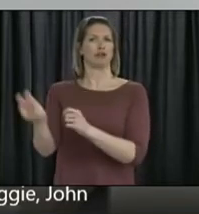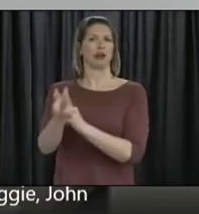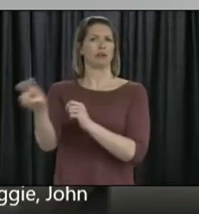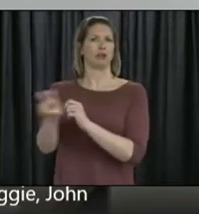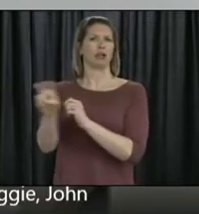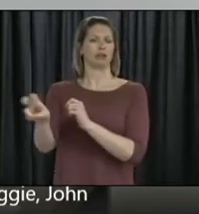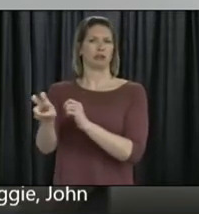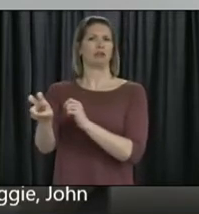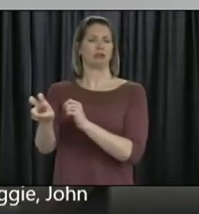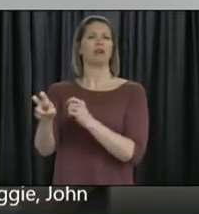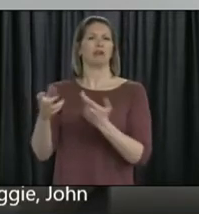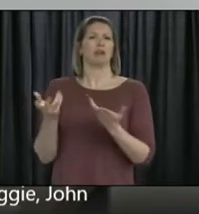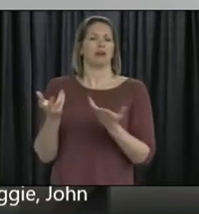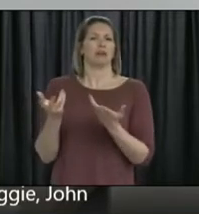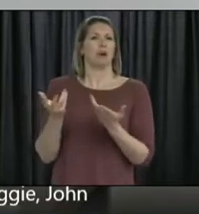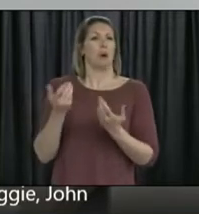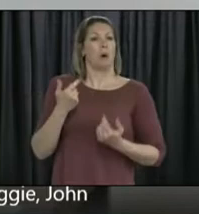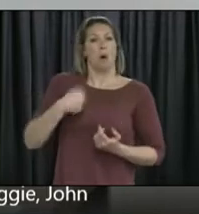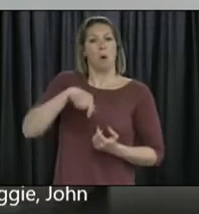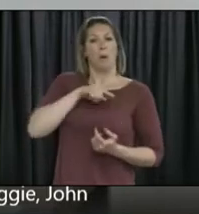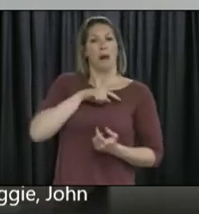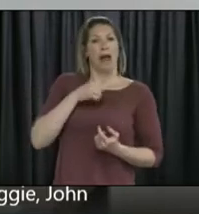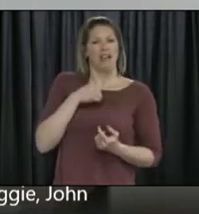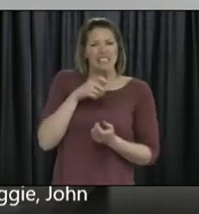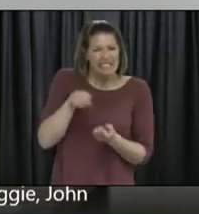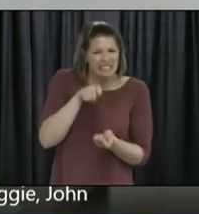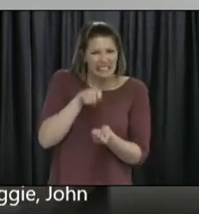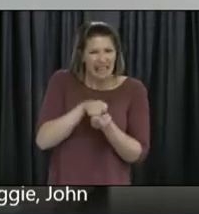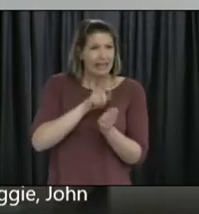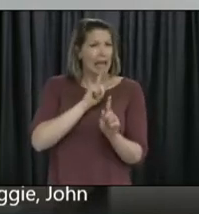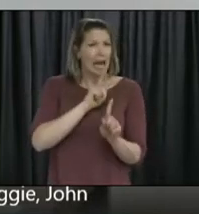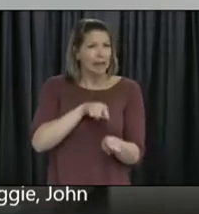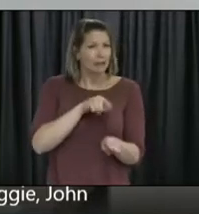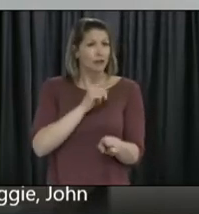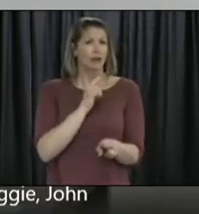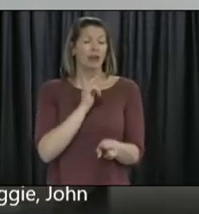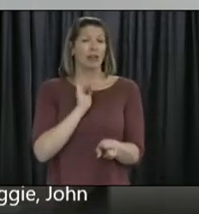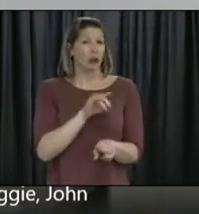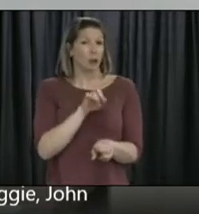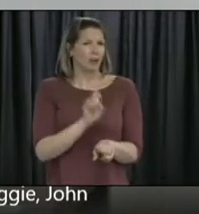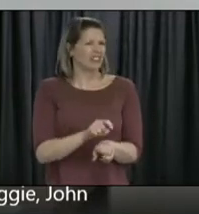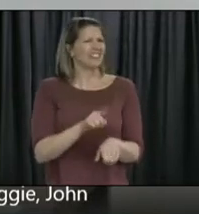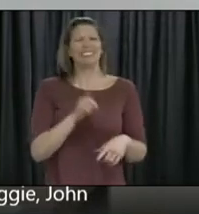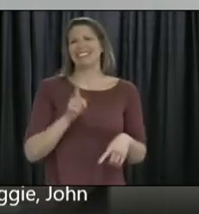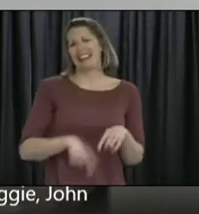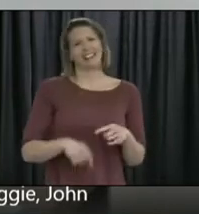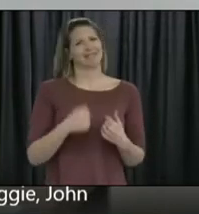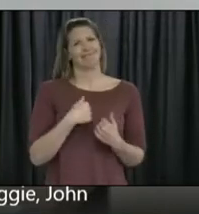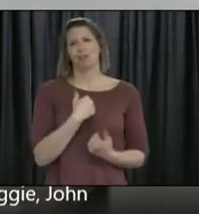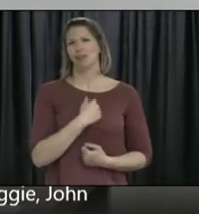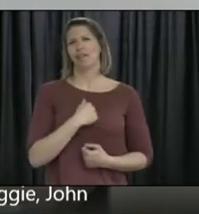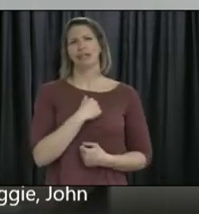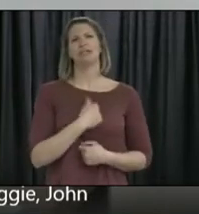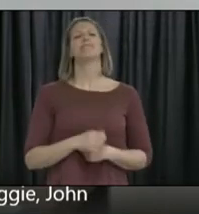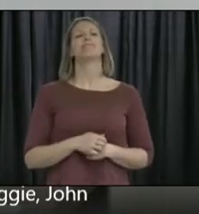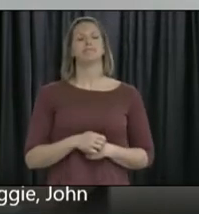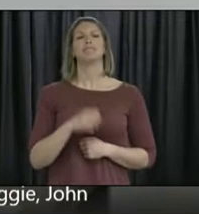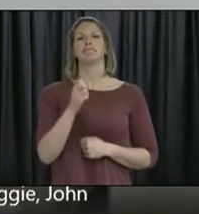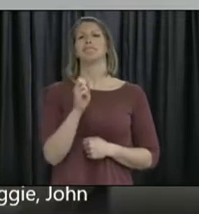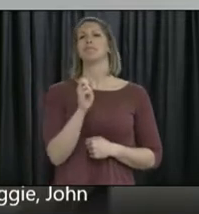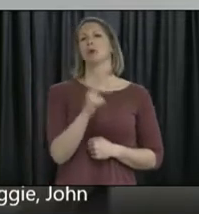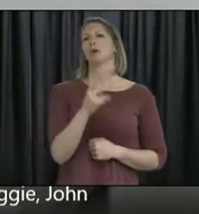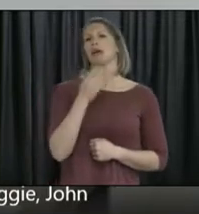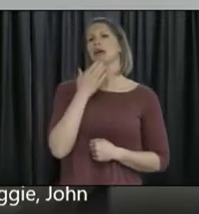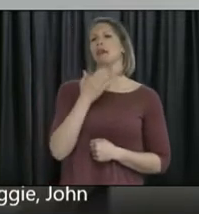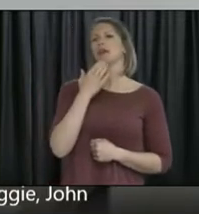for which we had direct knowledge. So I'm not really in a position to answer that question, Tyler. Okay. Thank you. Well,